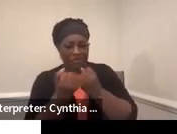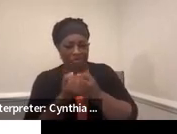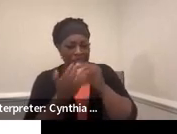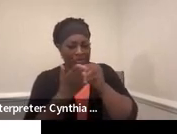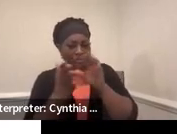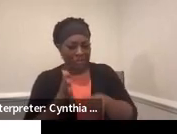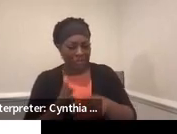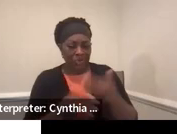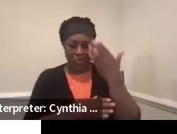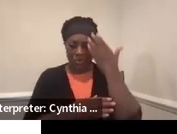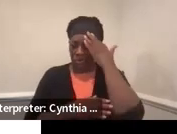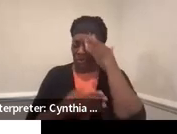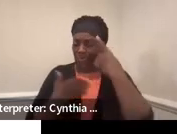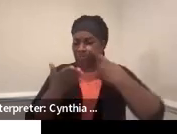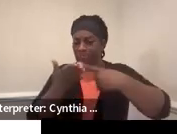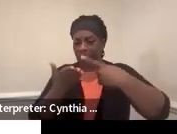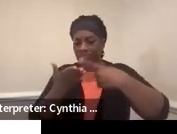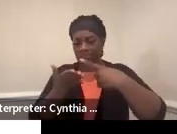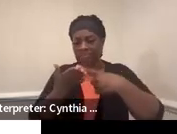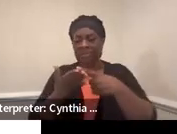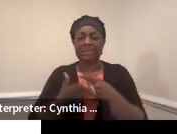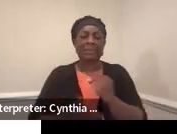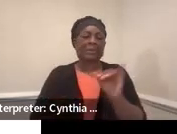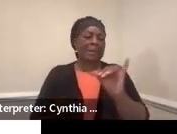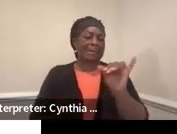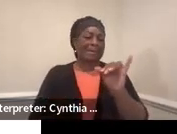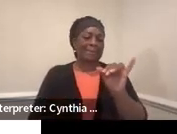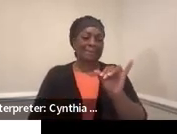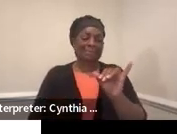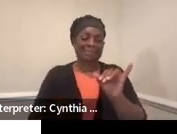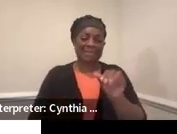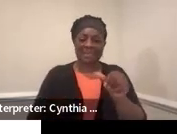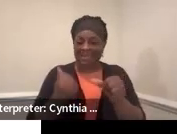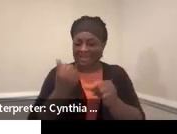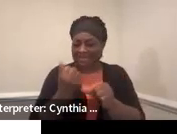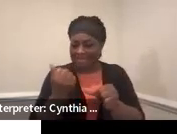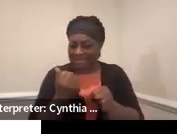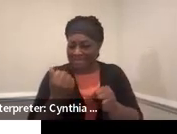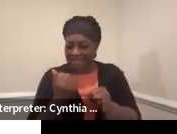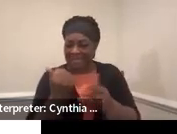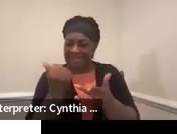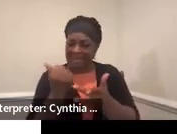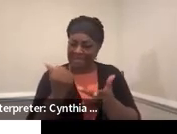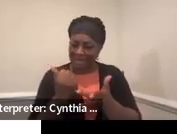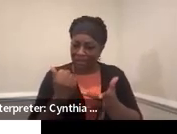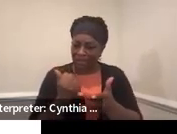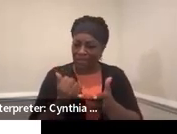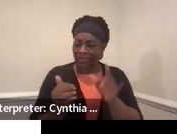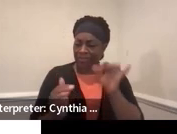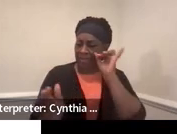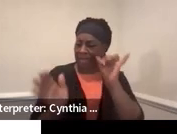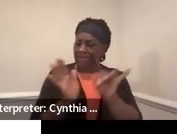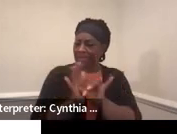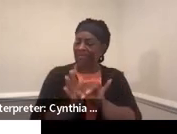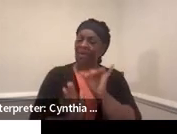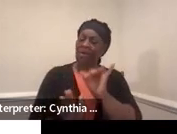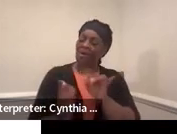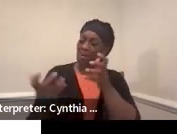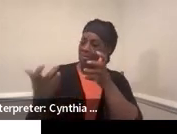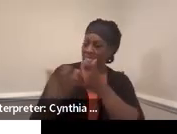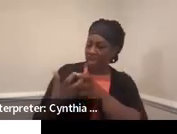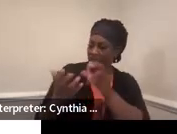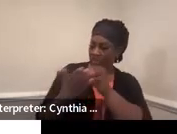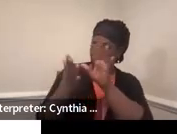especially when we're talking about assistive technology. So if they can identify what that assistive